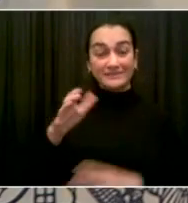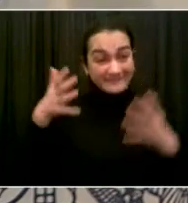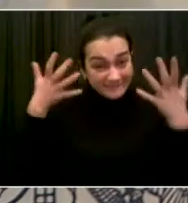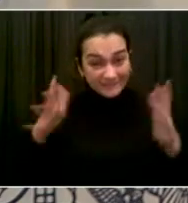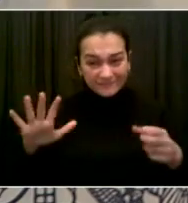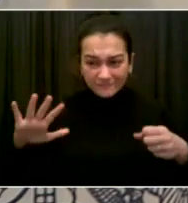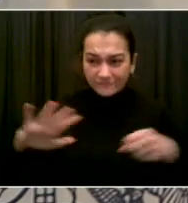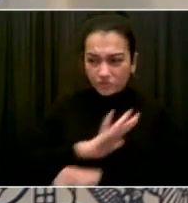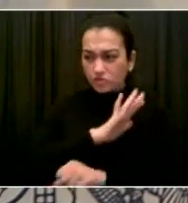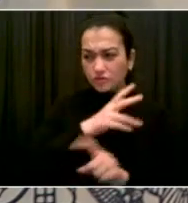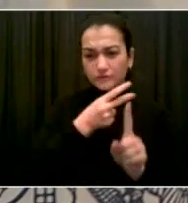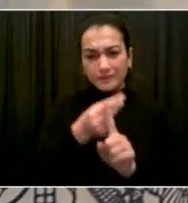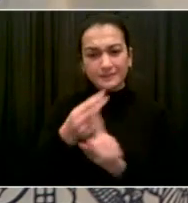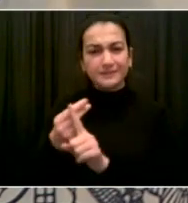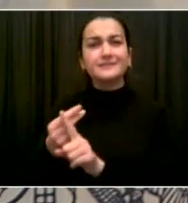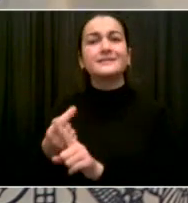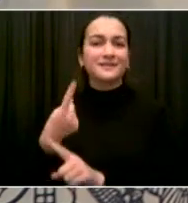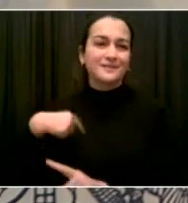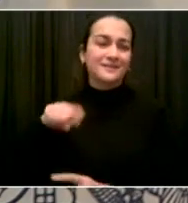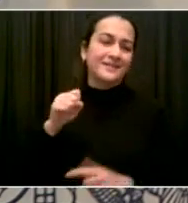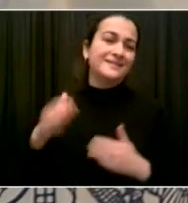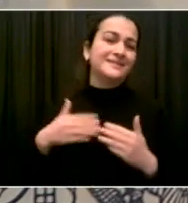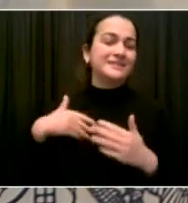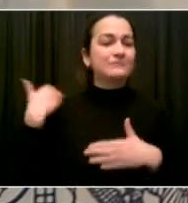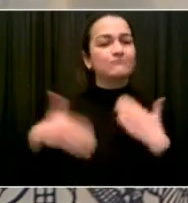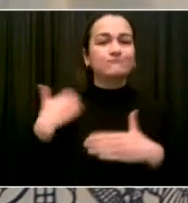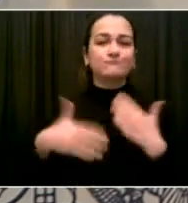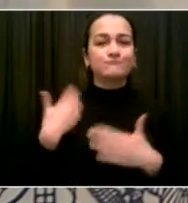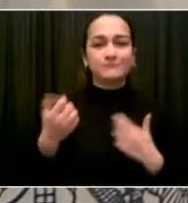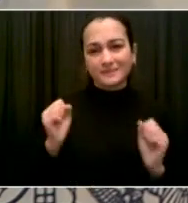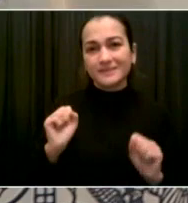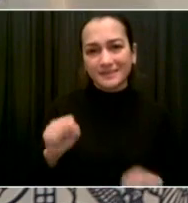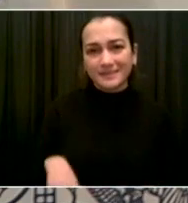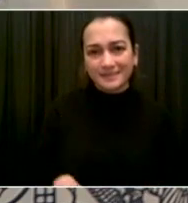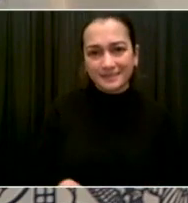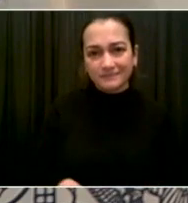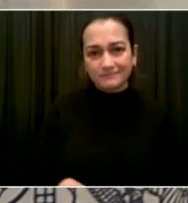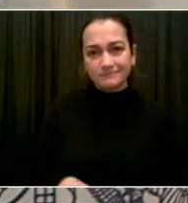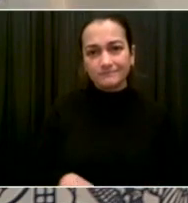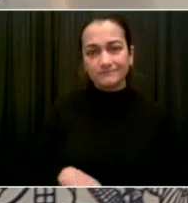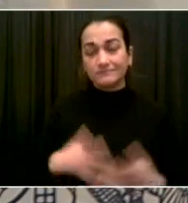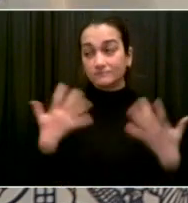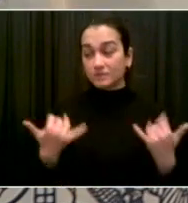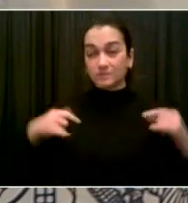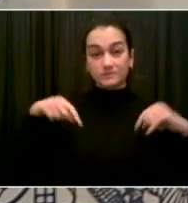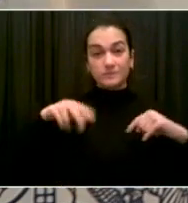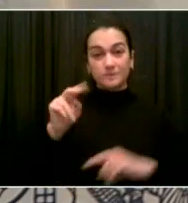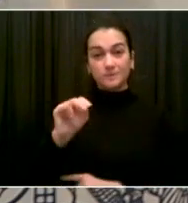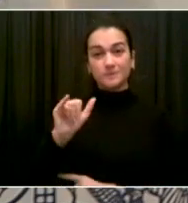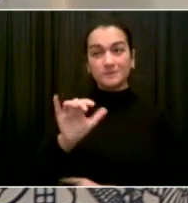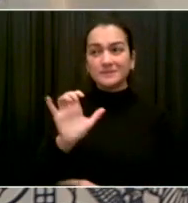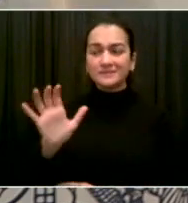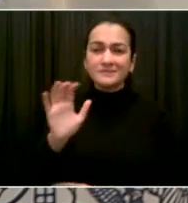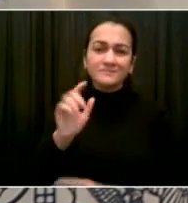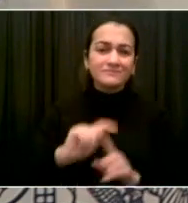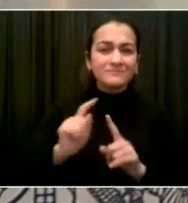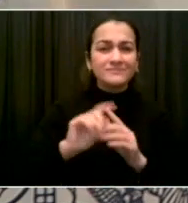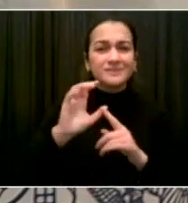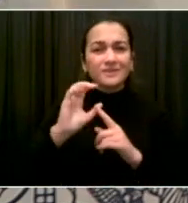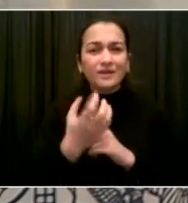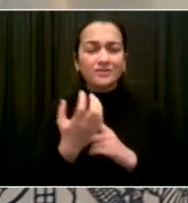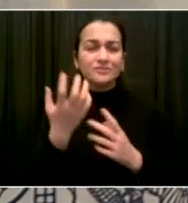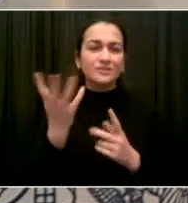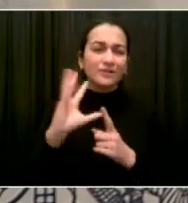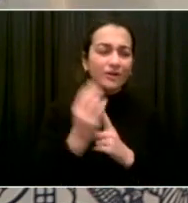been so focused on getting more and more people vaccinated. That's why we've used strong measures, incentives, mandates, everything we've